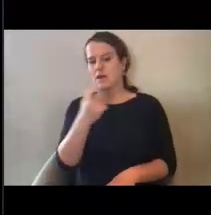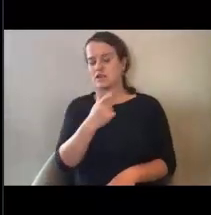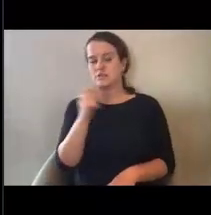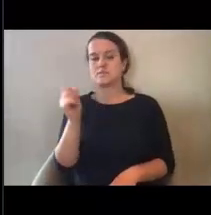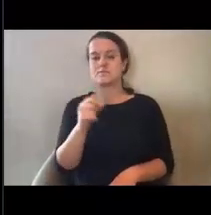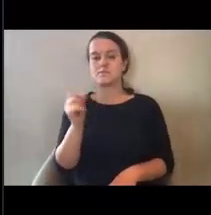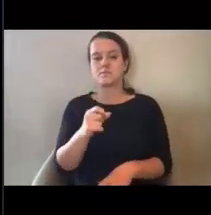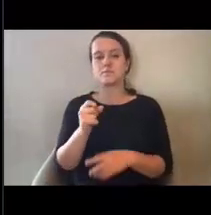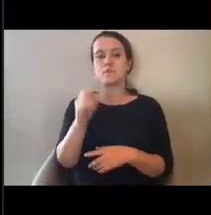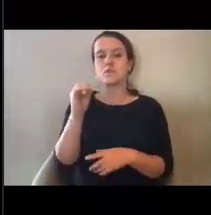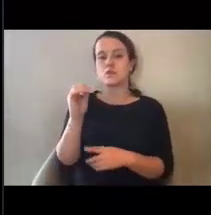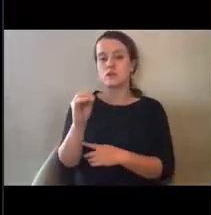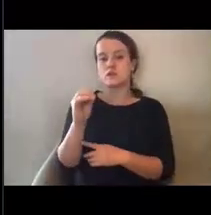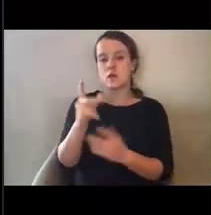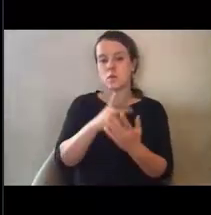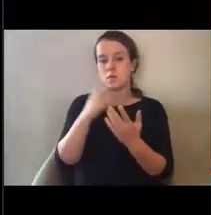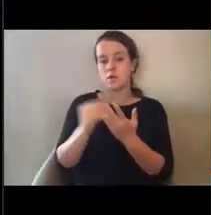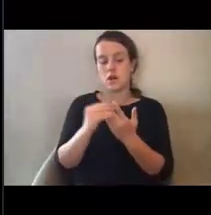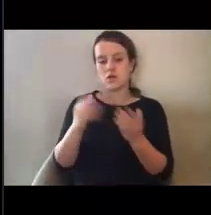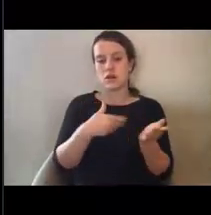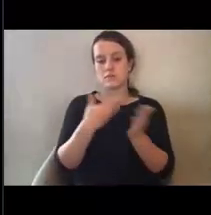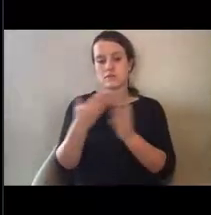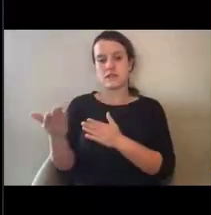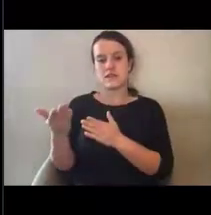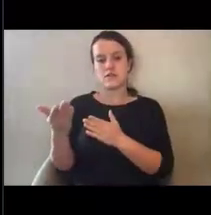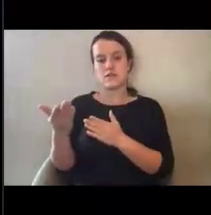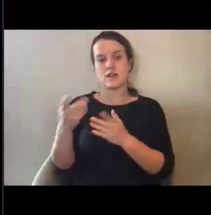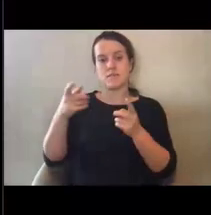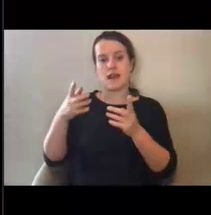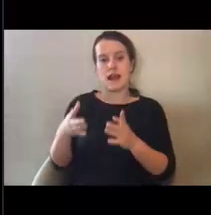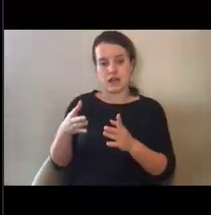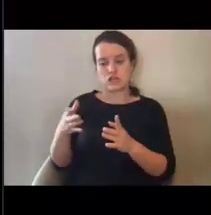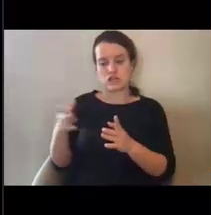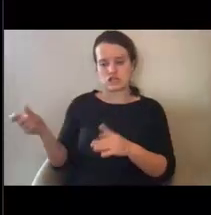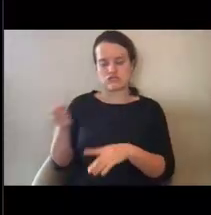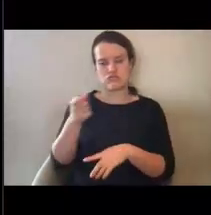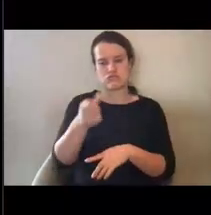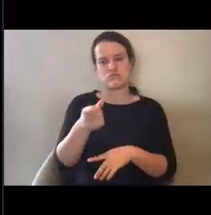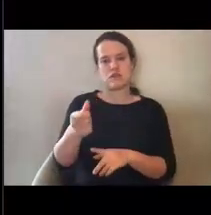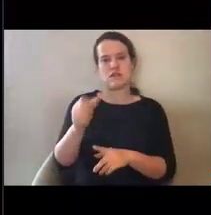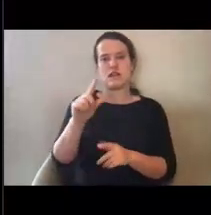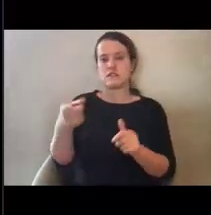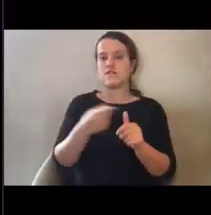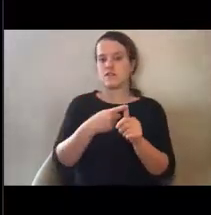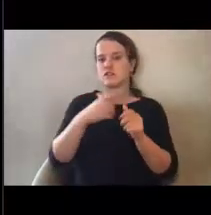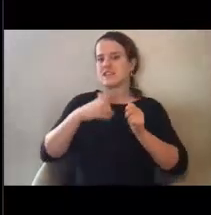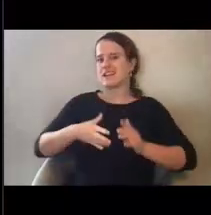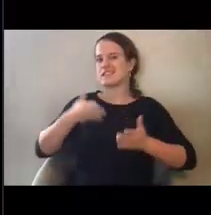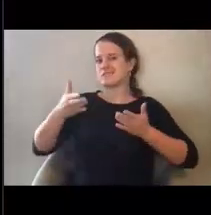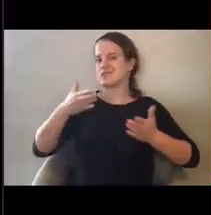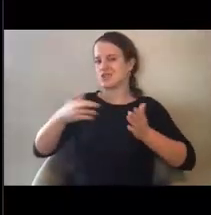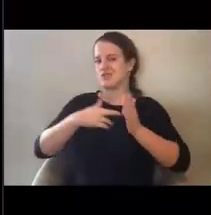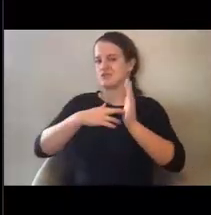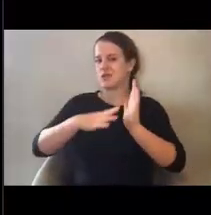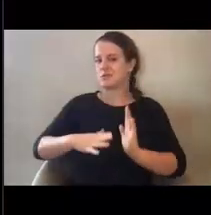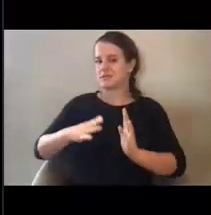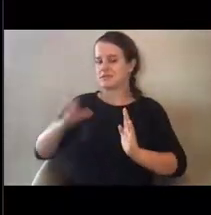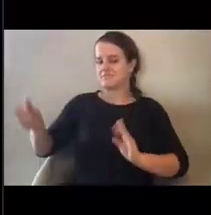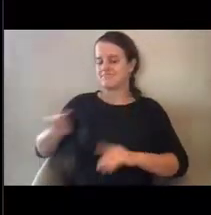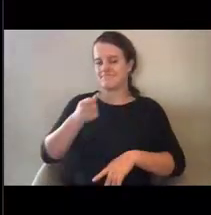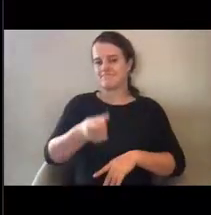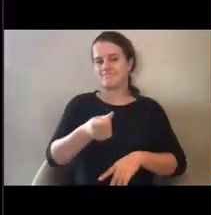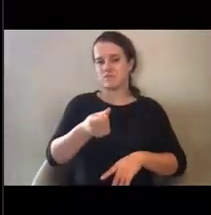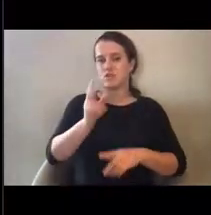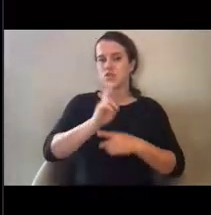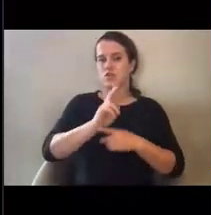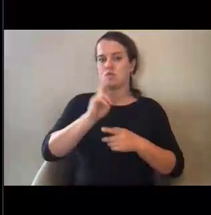So a program delivery manager is first and foremost a customer service representative on behalf of the